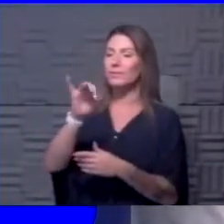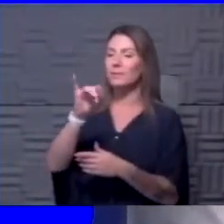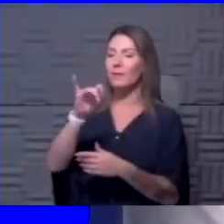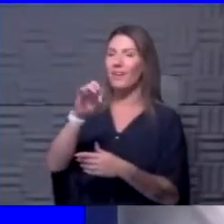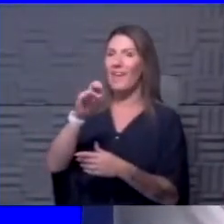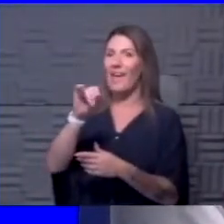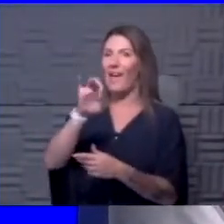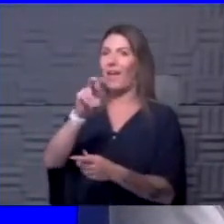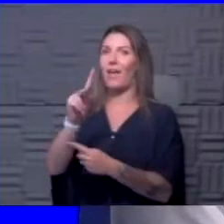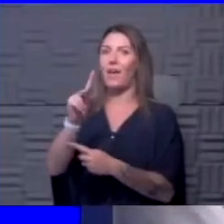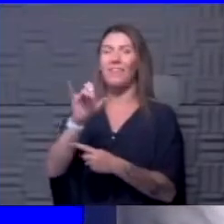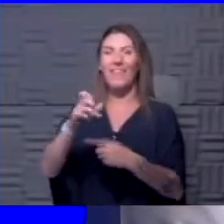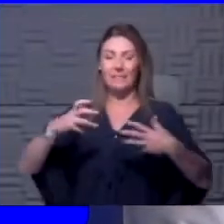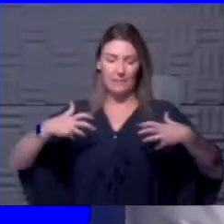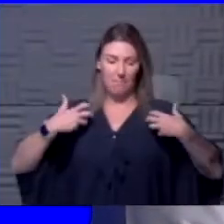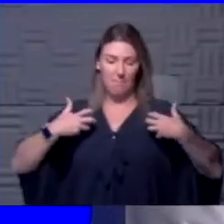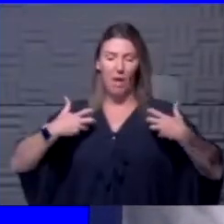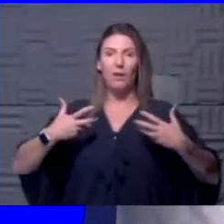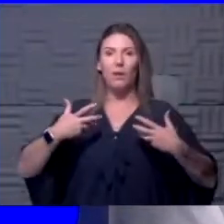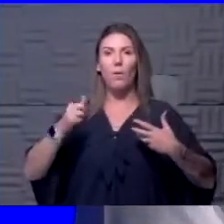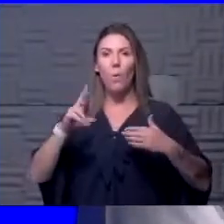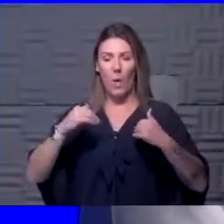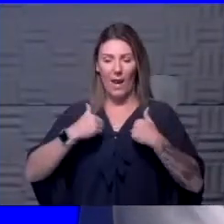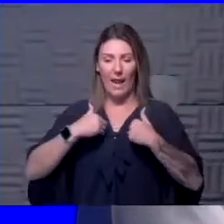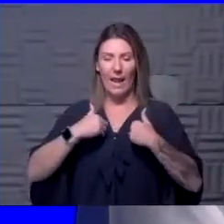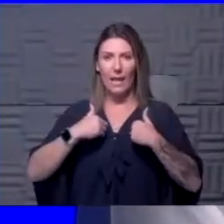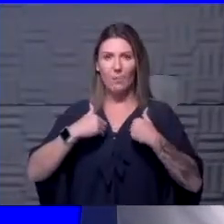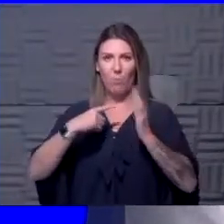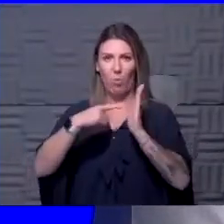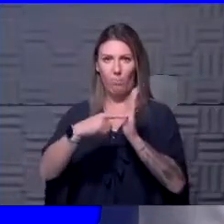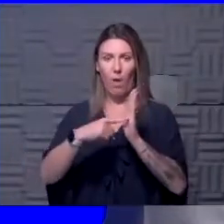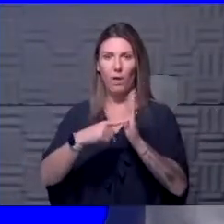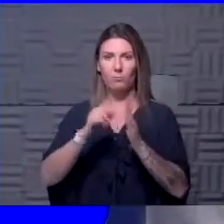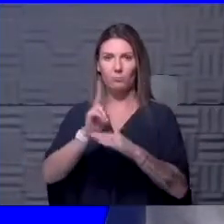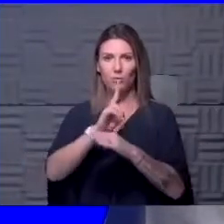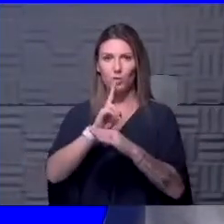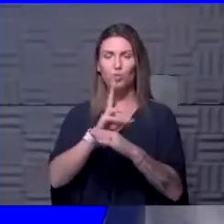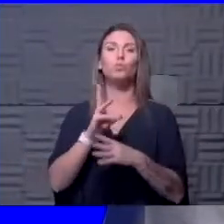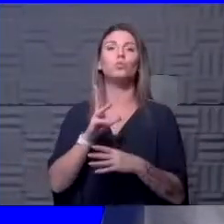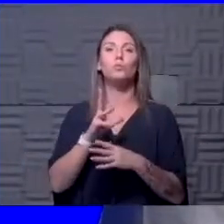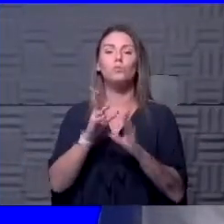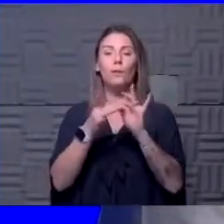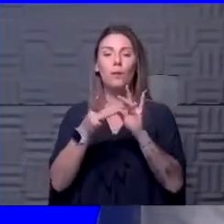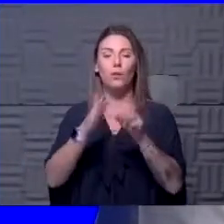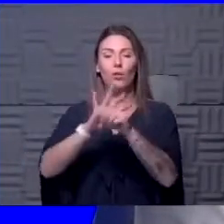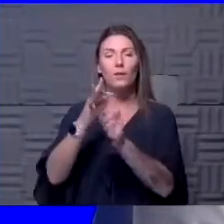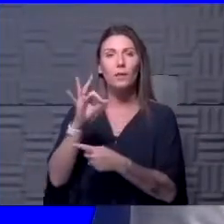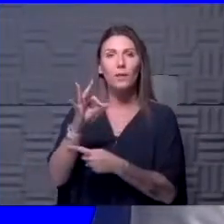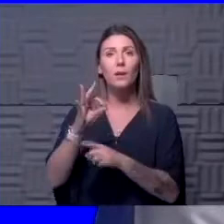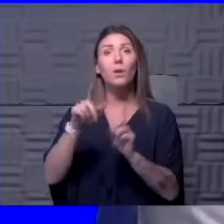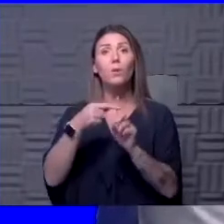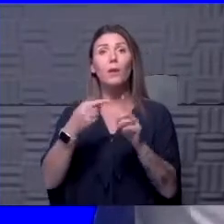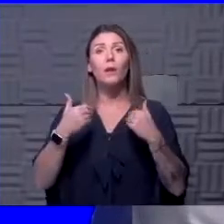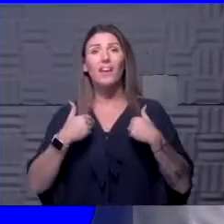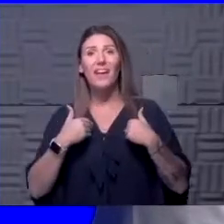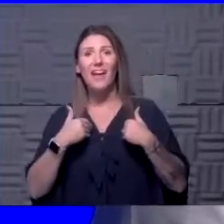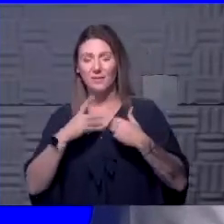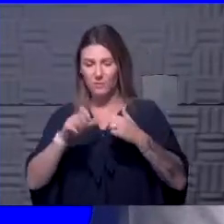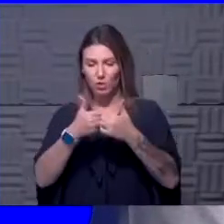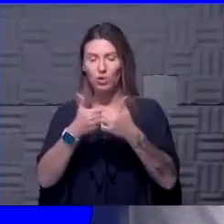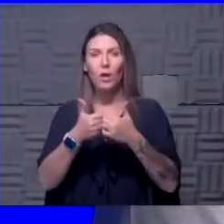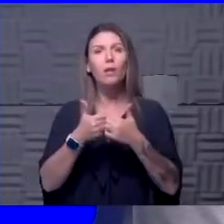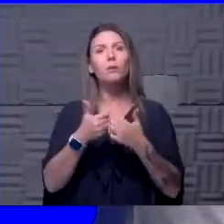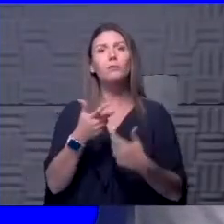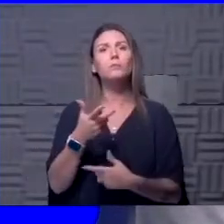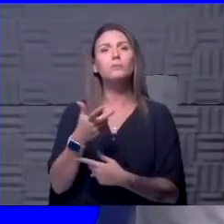So rhesus macaques are the monkey model or the animal model that we use in COVID-19. When they have re-challenged